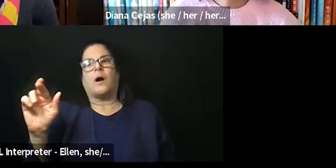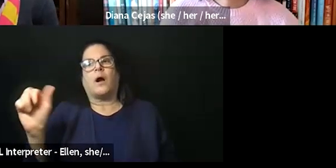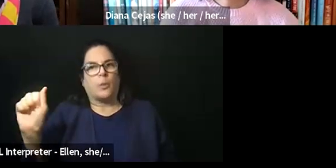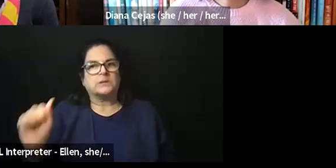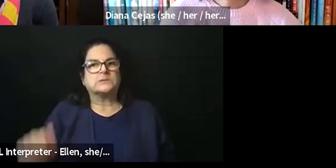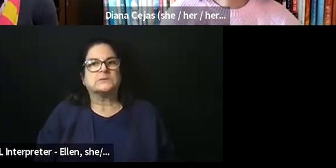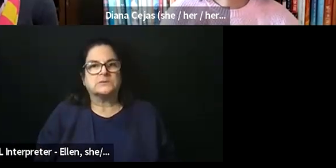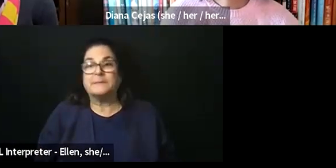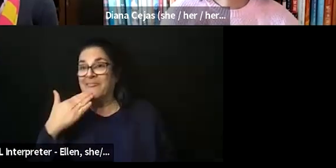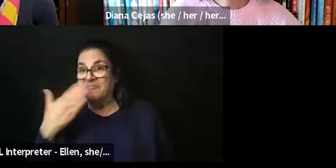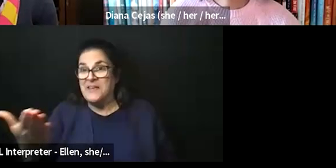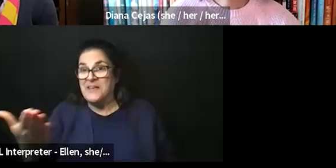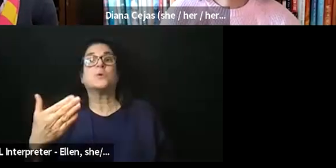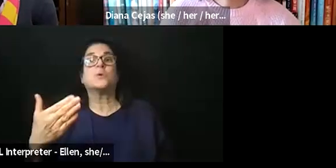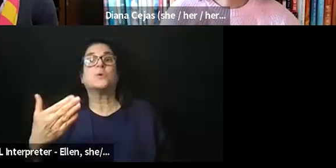And Sylvia.